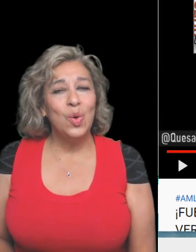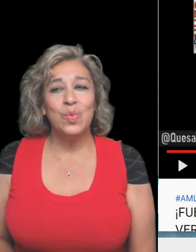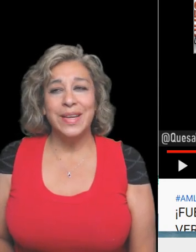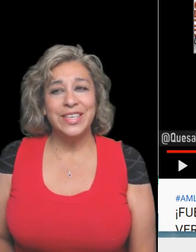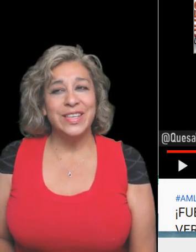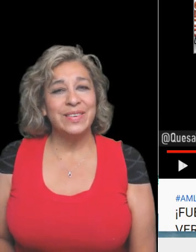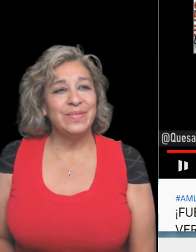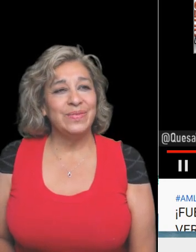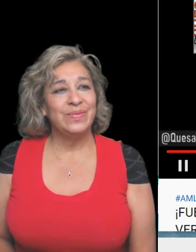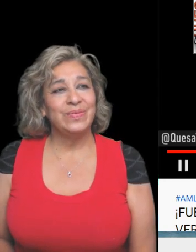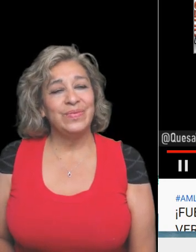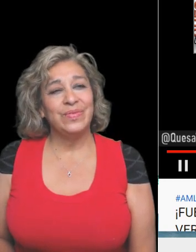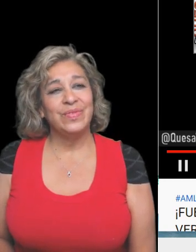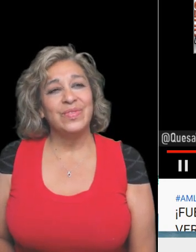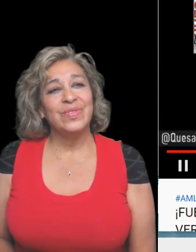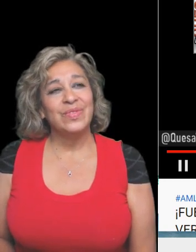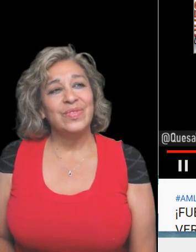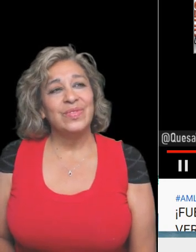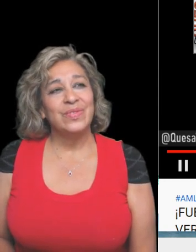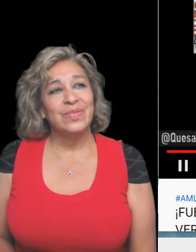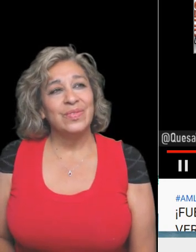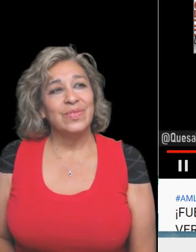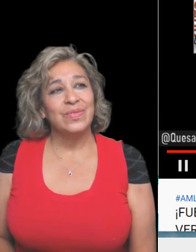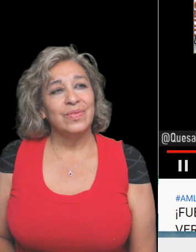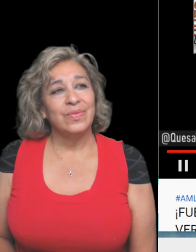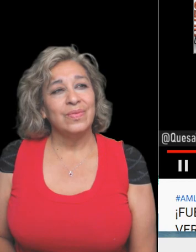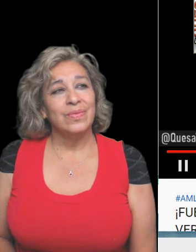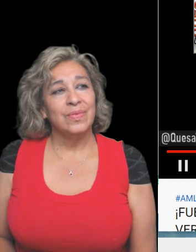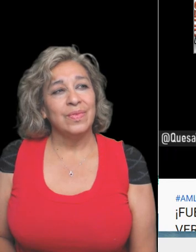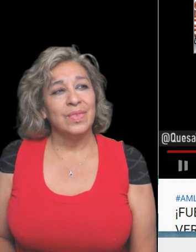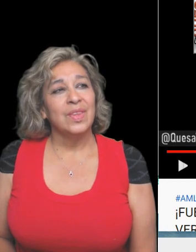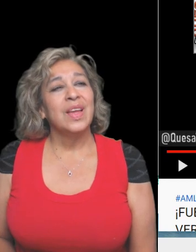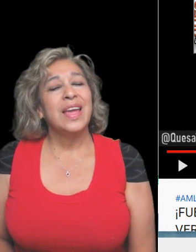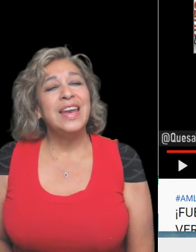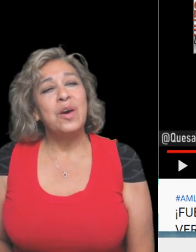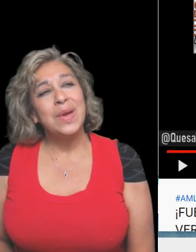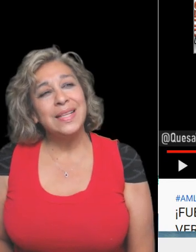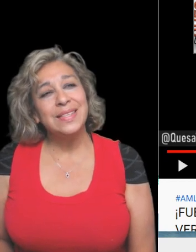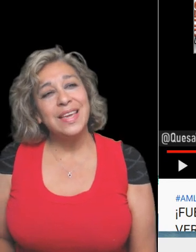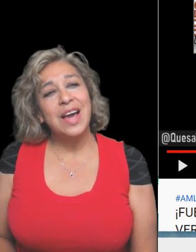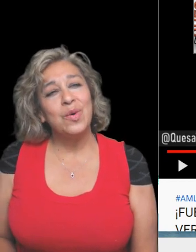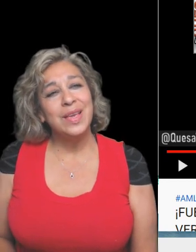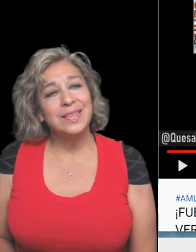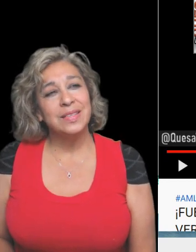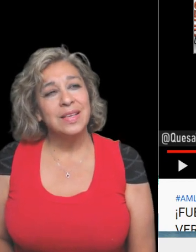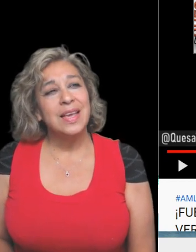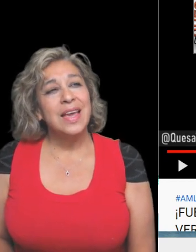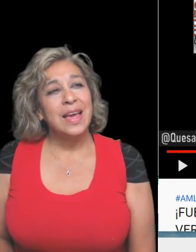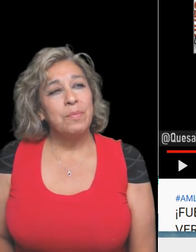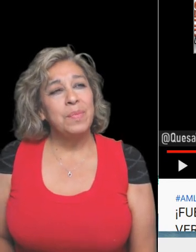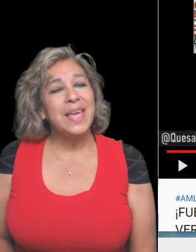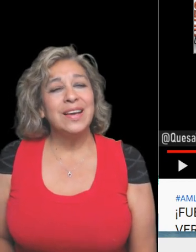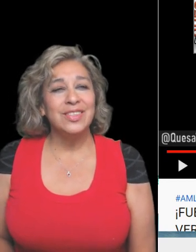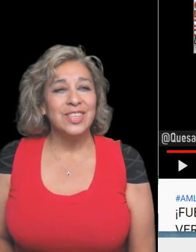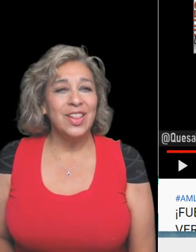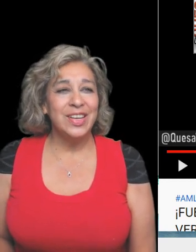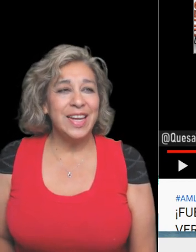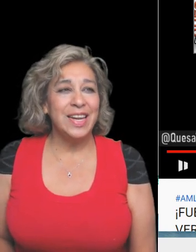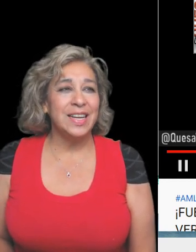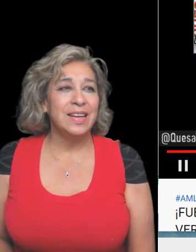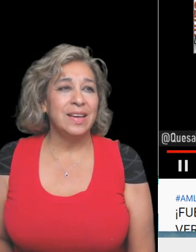Of the whole region. Pero ahora estamos viendo como es que está consolidando. And now we can see how he is being